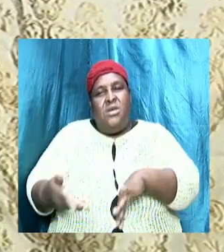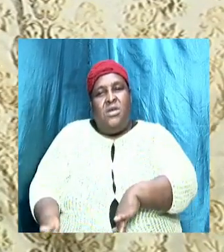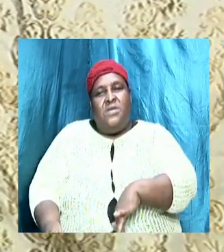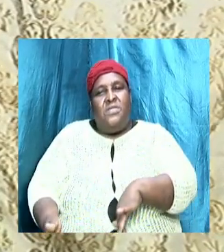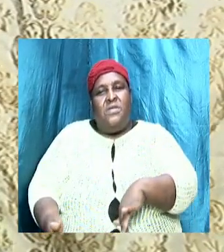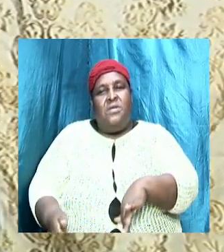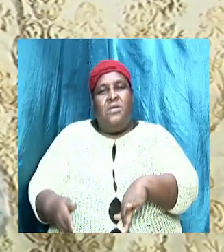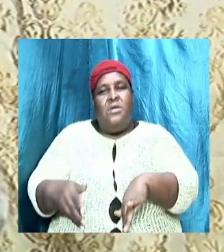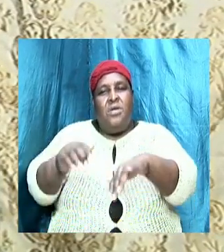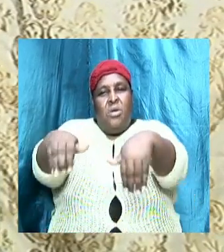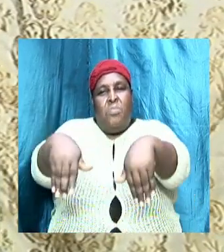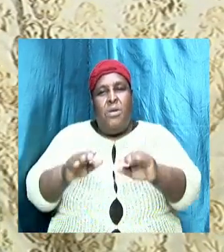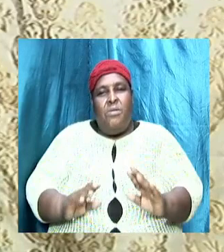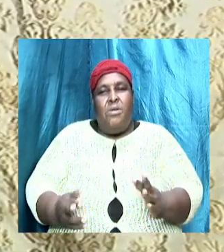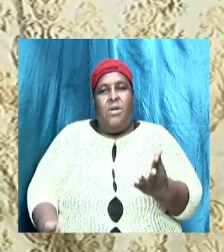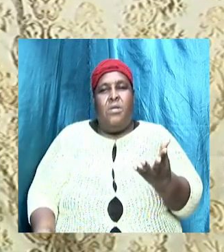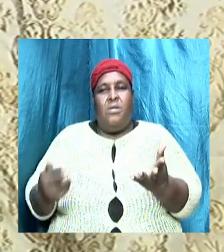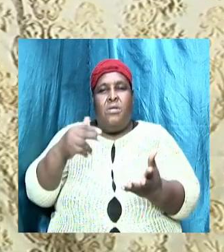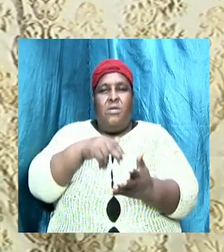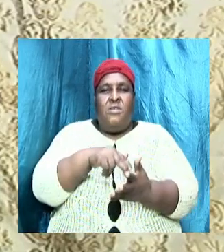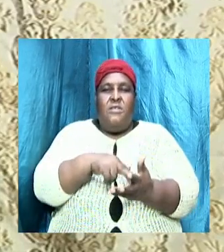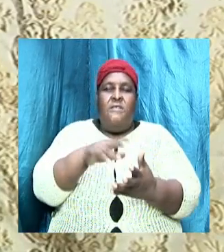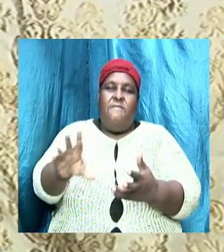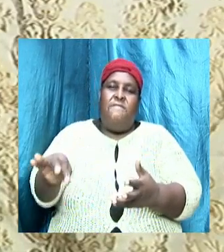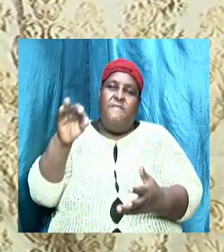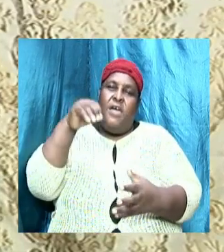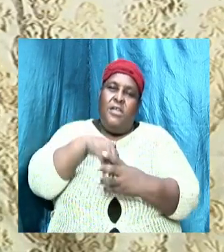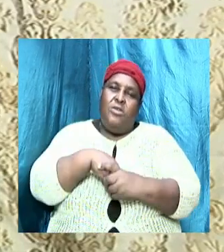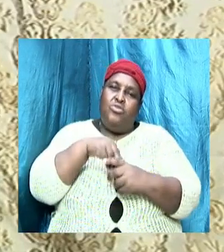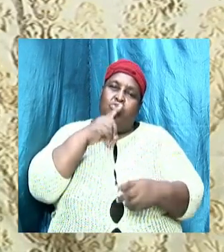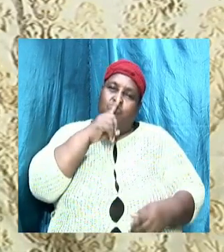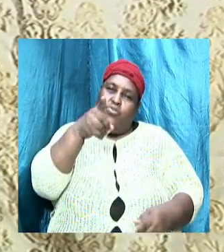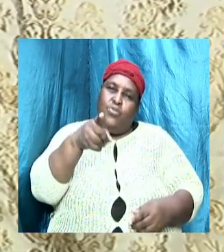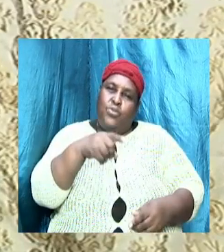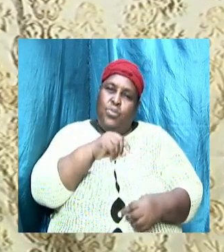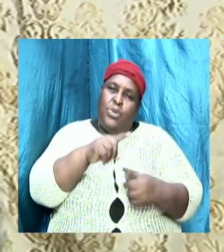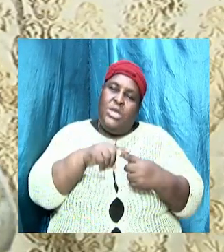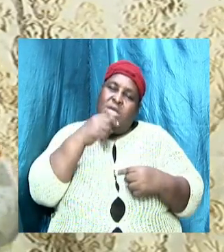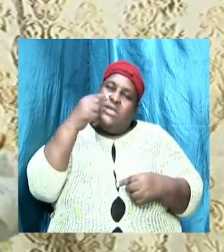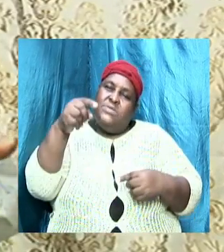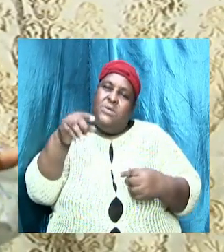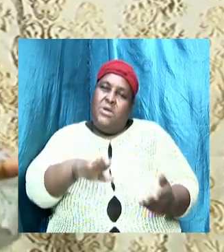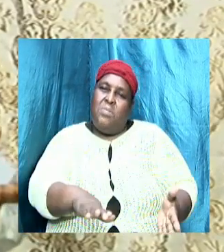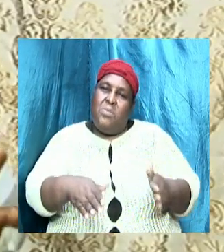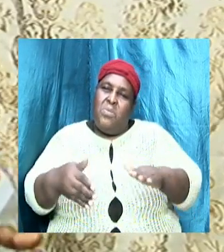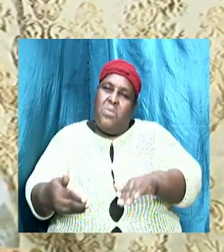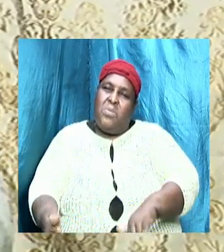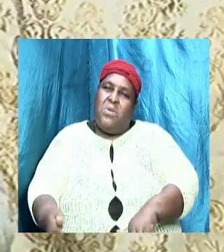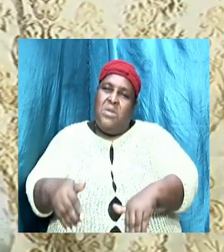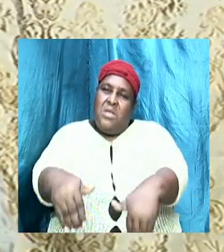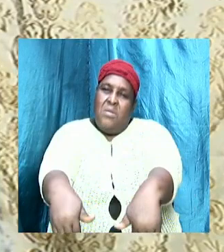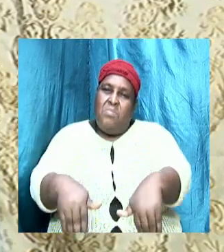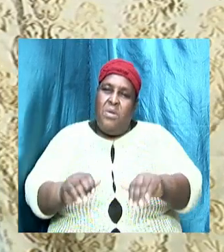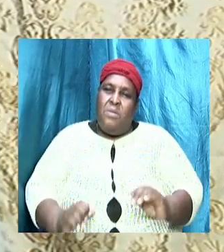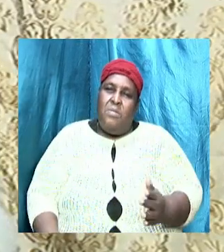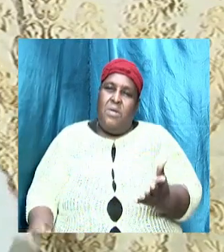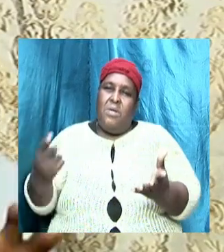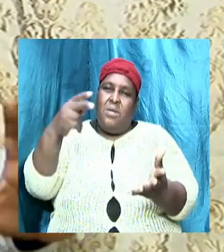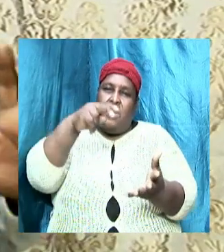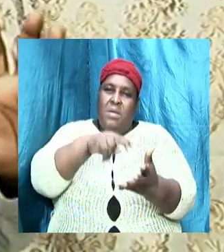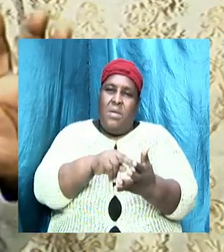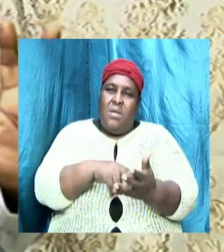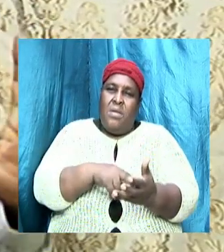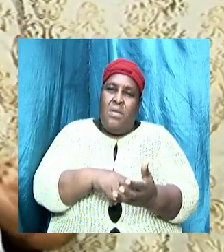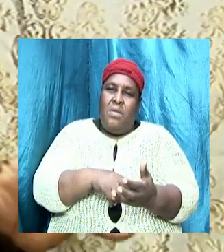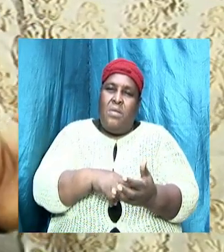find that you are in the truth when you talk about the death and the burial and the resurrection and ascension of Jesus